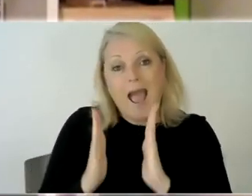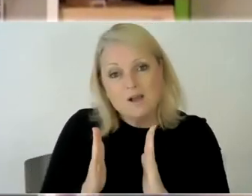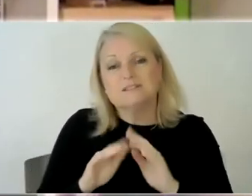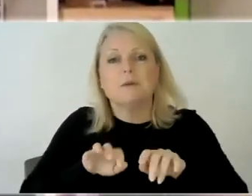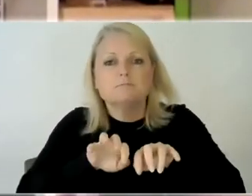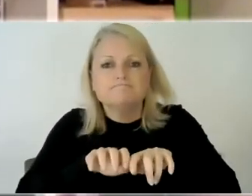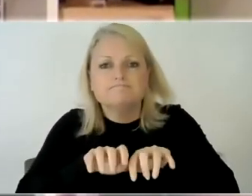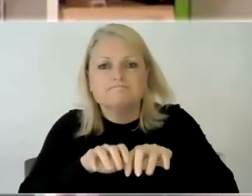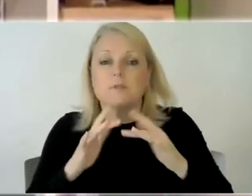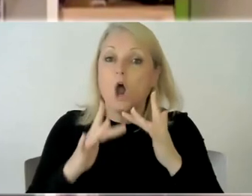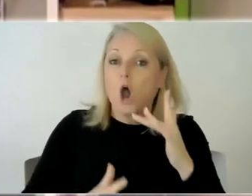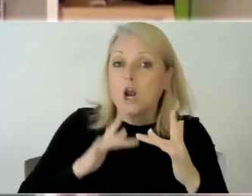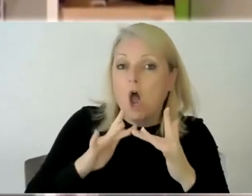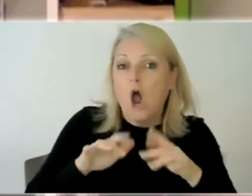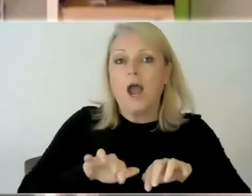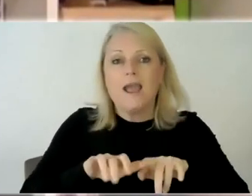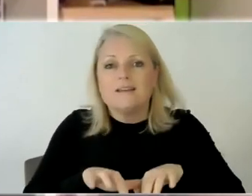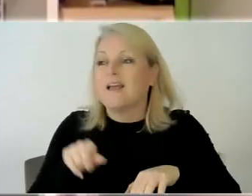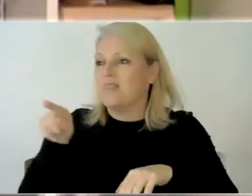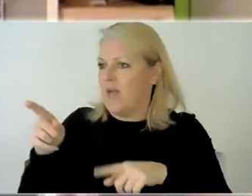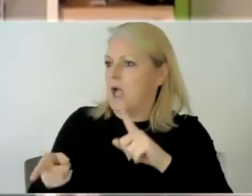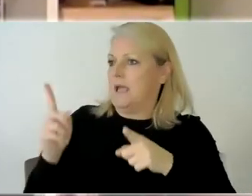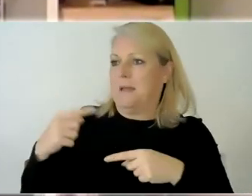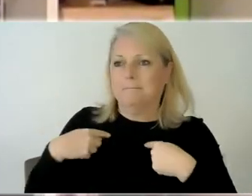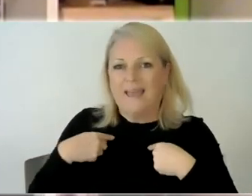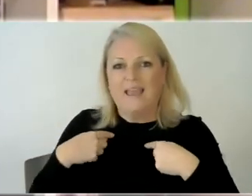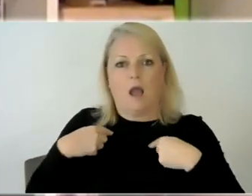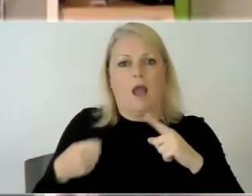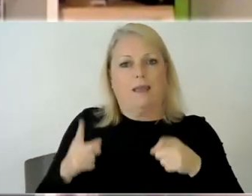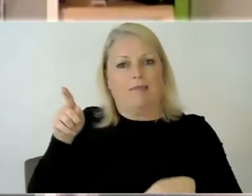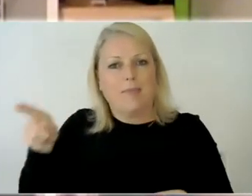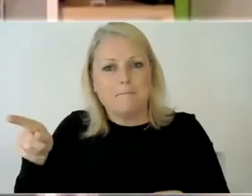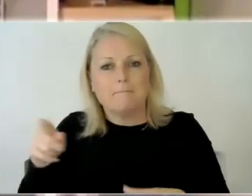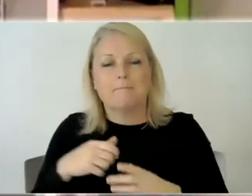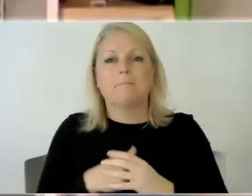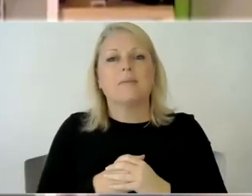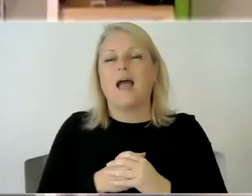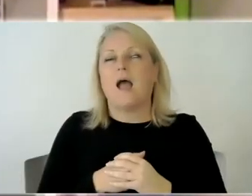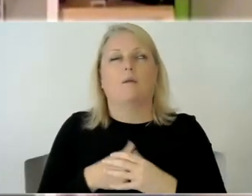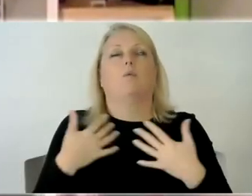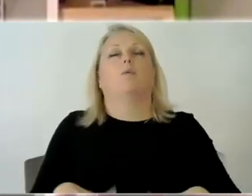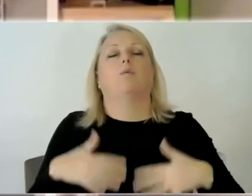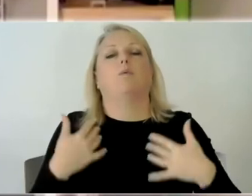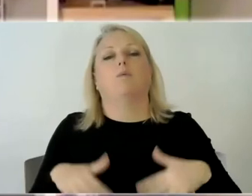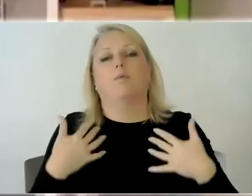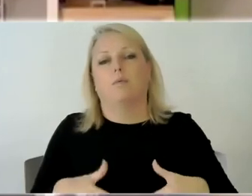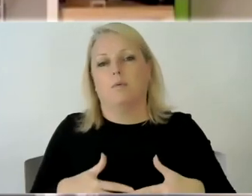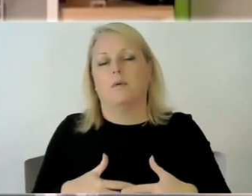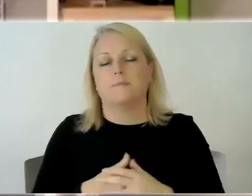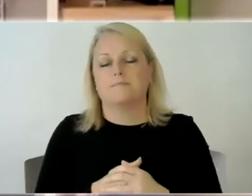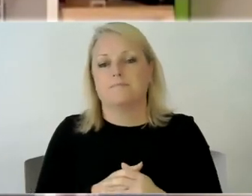that that they get what's happening in my day and and i get what's happening in their day and that makes such a difference and